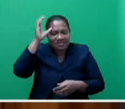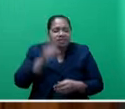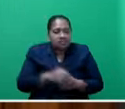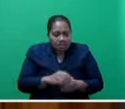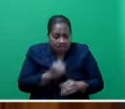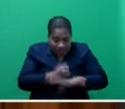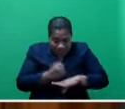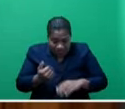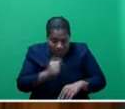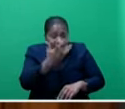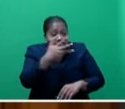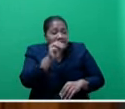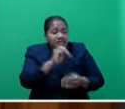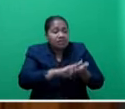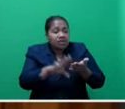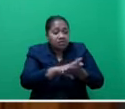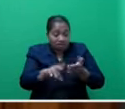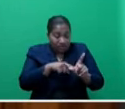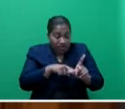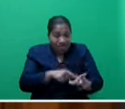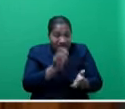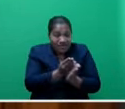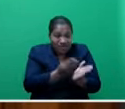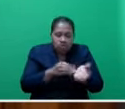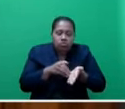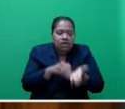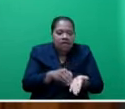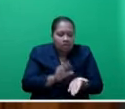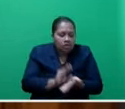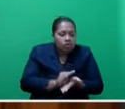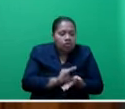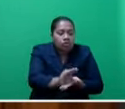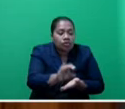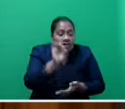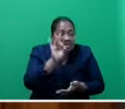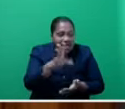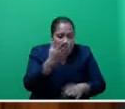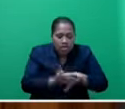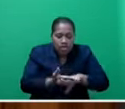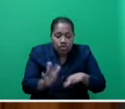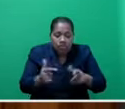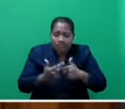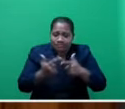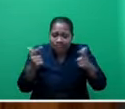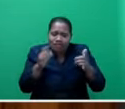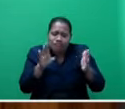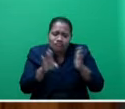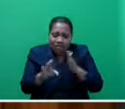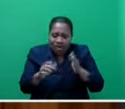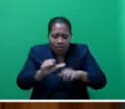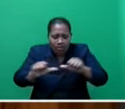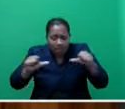$90 million of its annual budget to help finance 10 new large private agricultural businesses